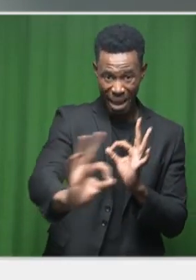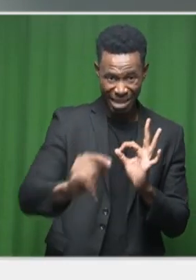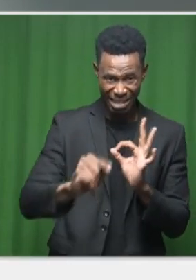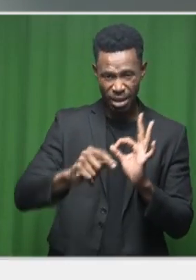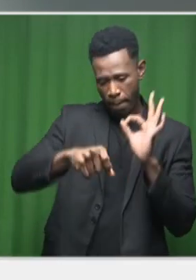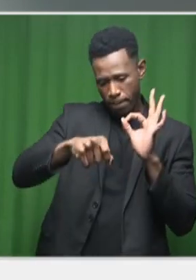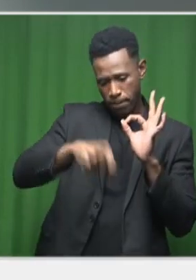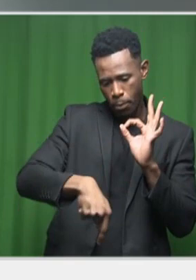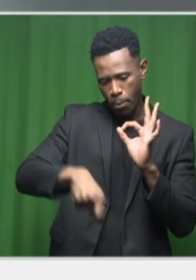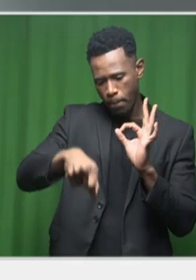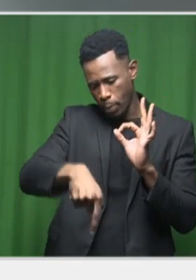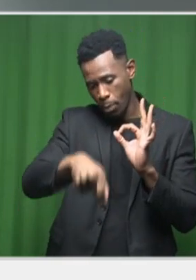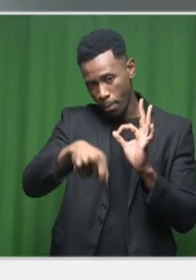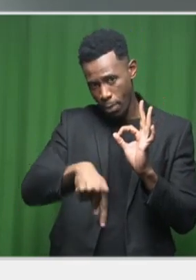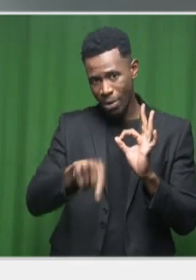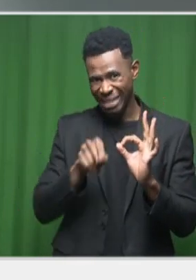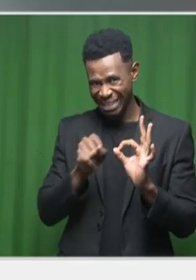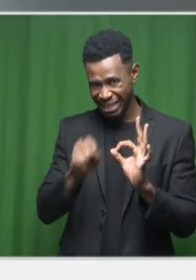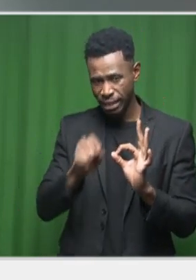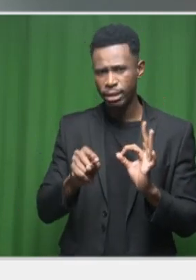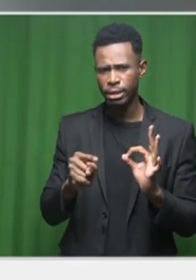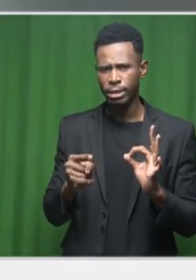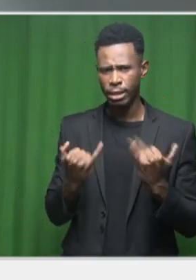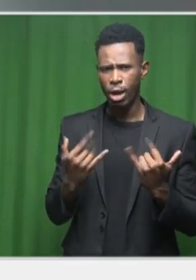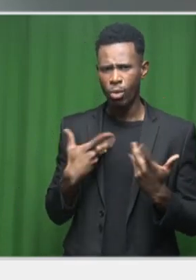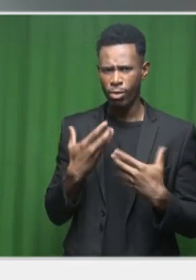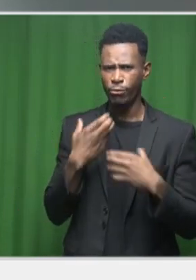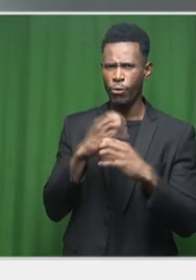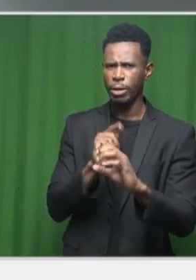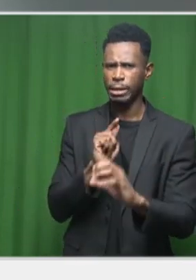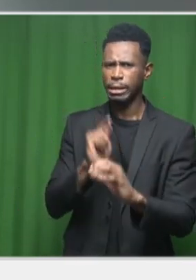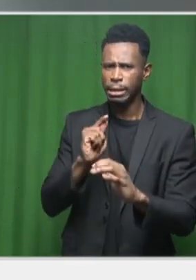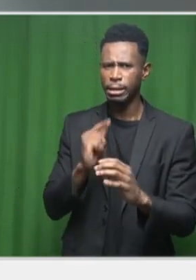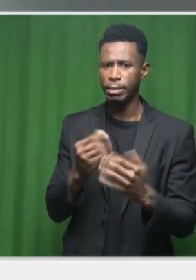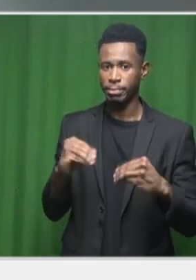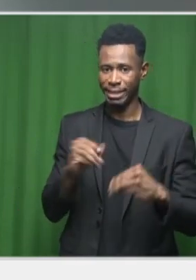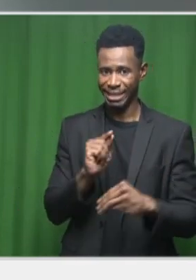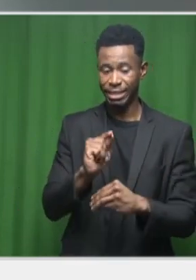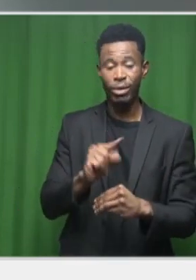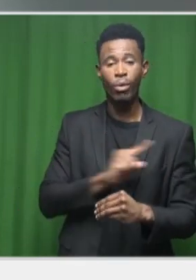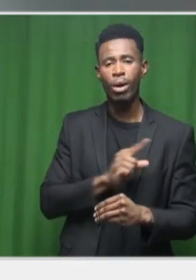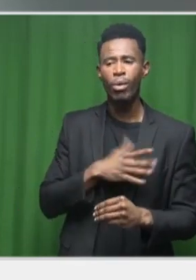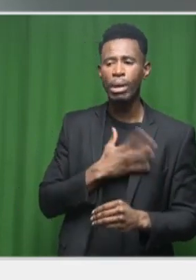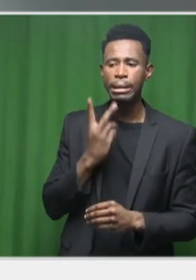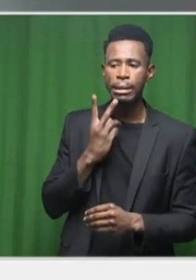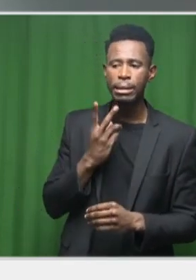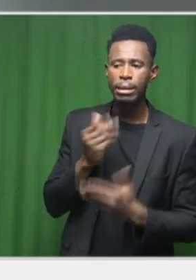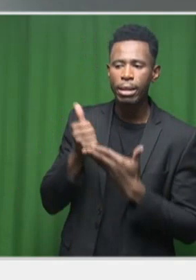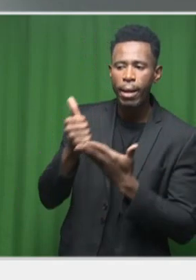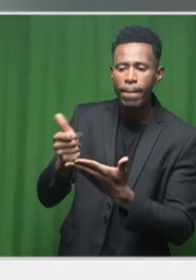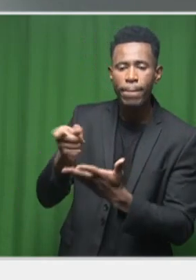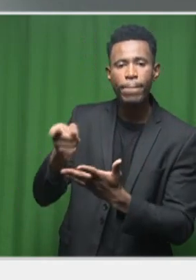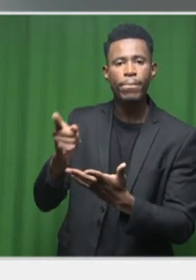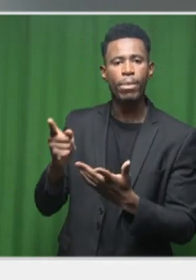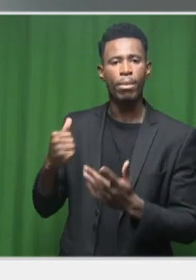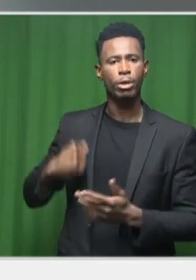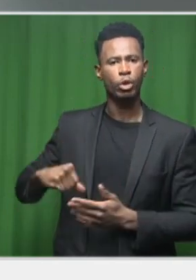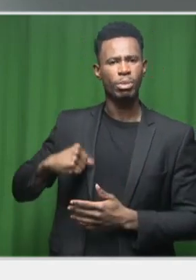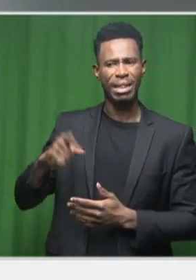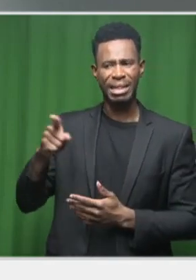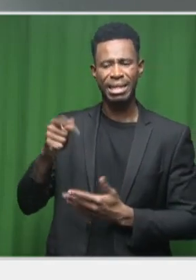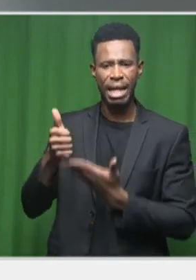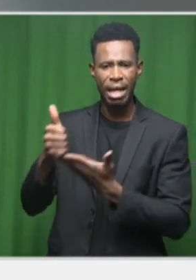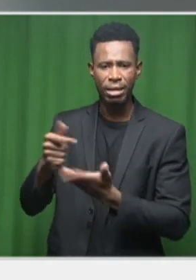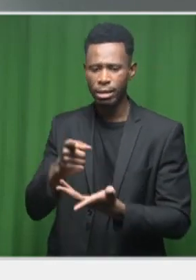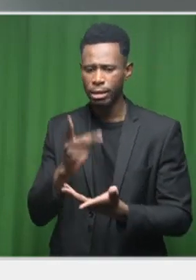that we are working on to see how we can assist municipalities to reduce their physical losses, to reduce